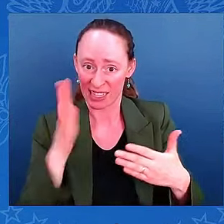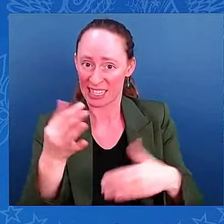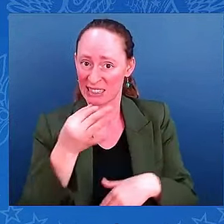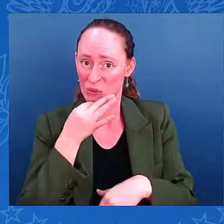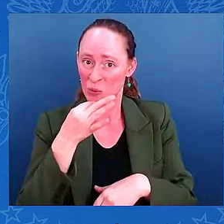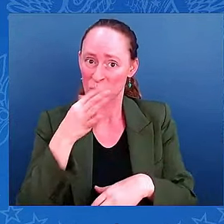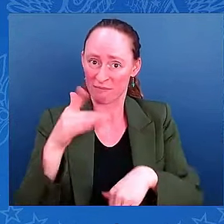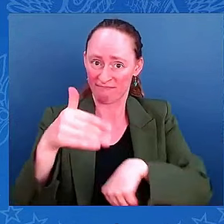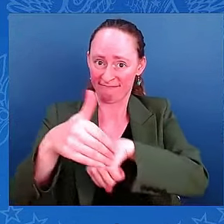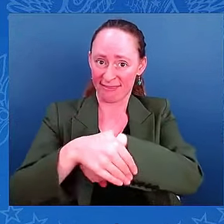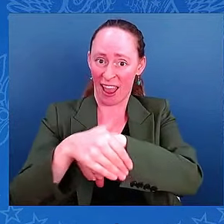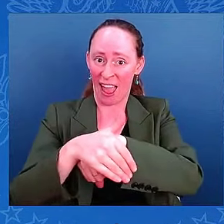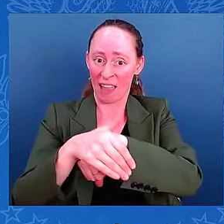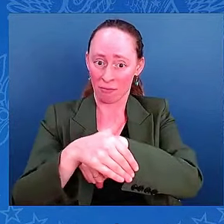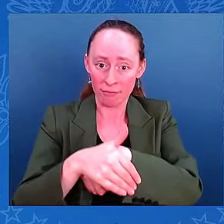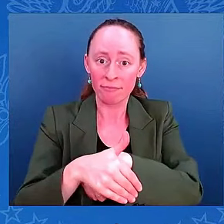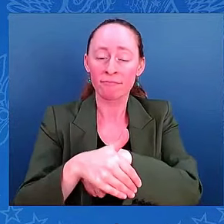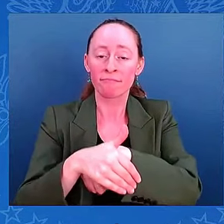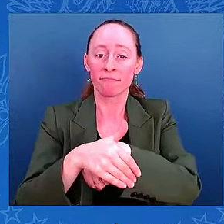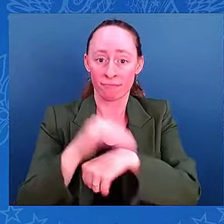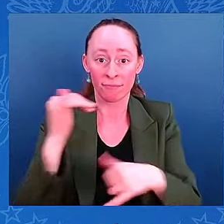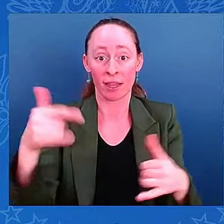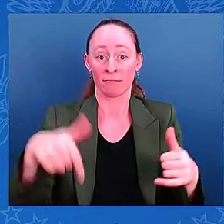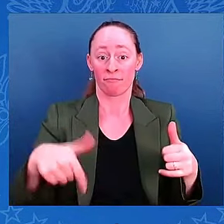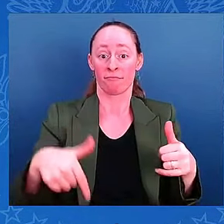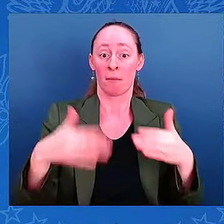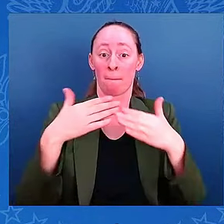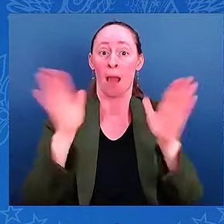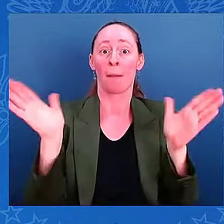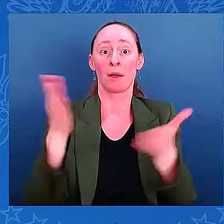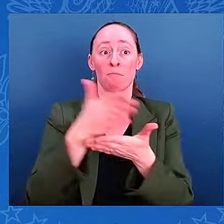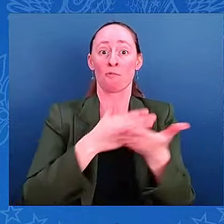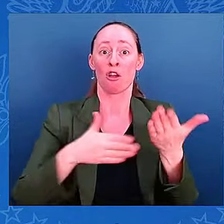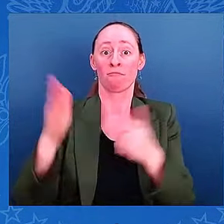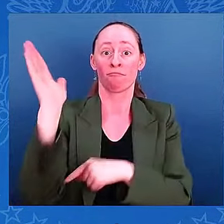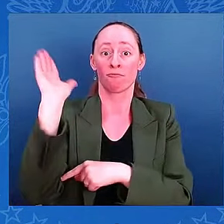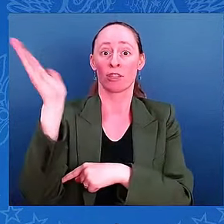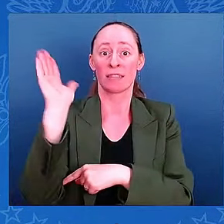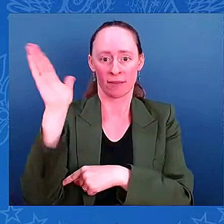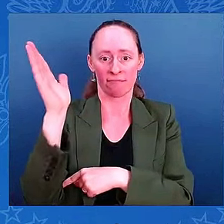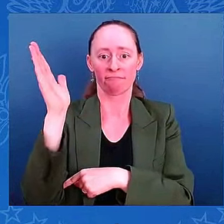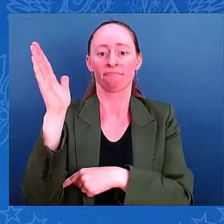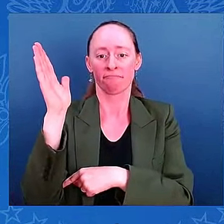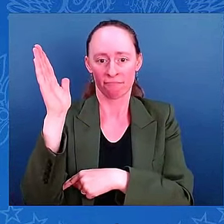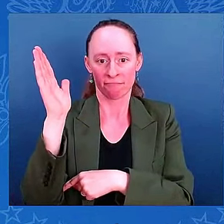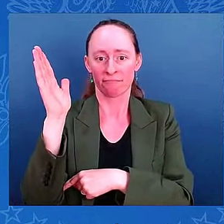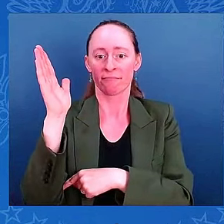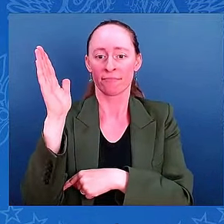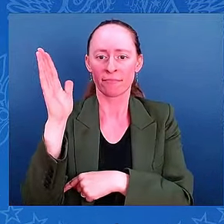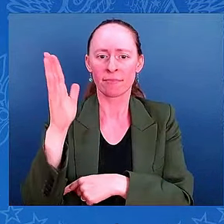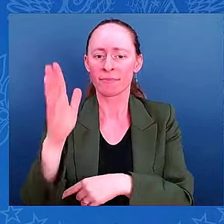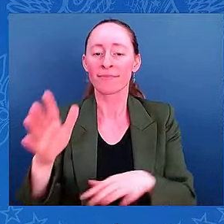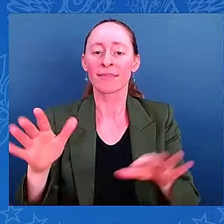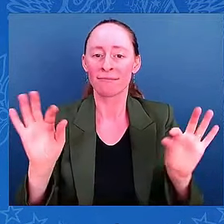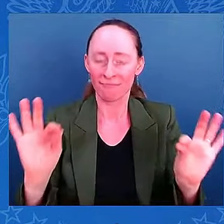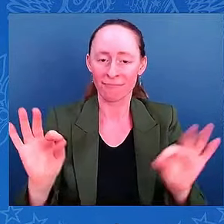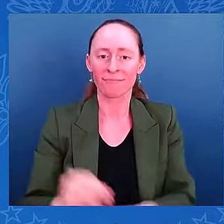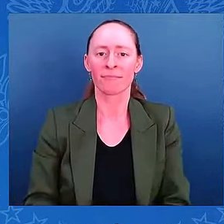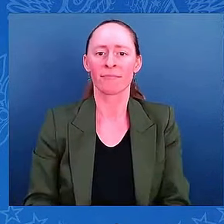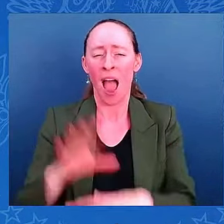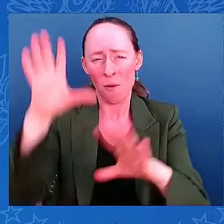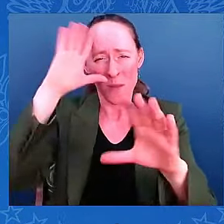part of this briefing. And if you'll just stay on the screen for a few minutes, we can have further conversation. course, Mr. President.